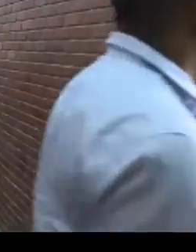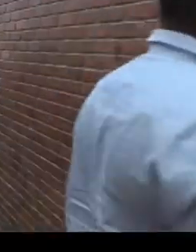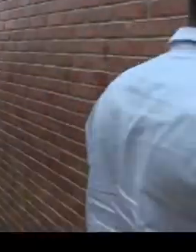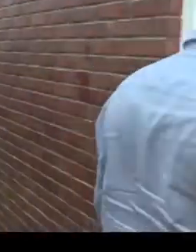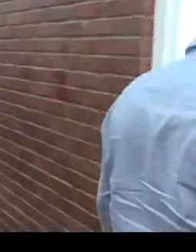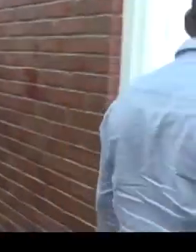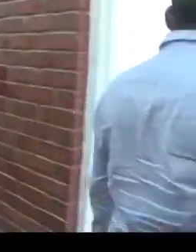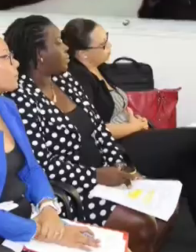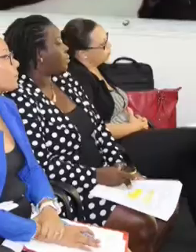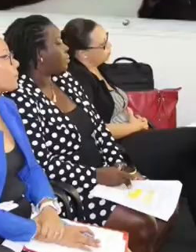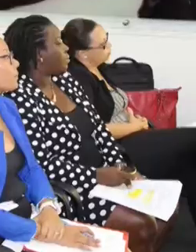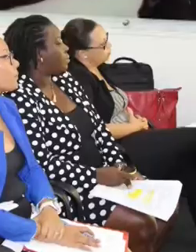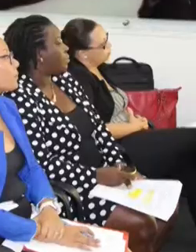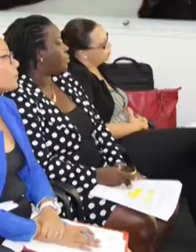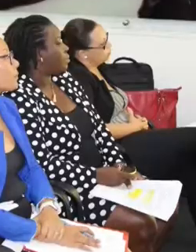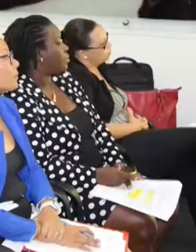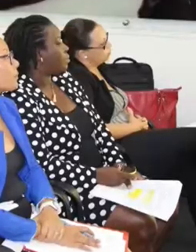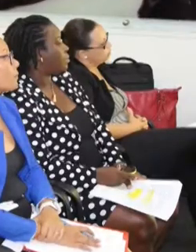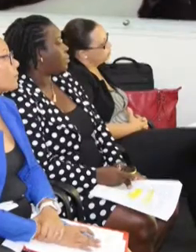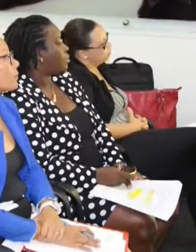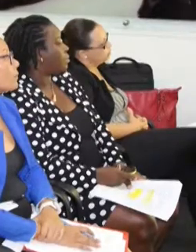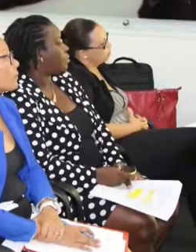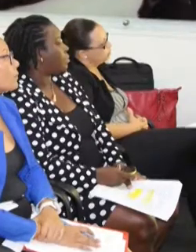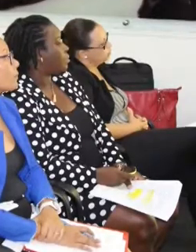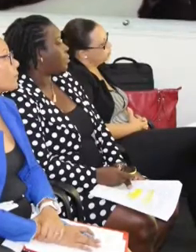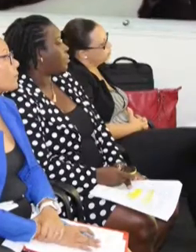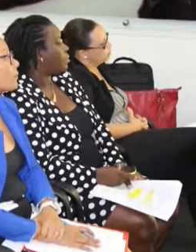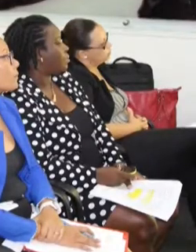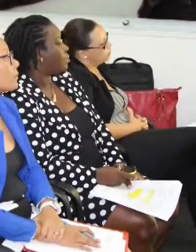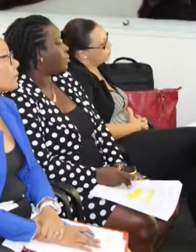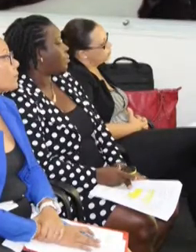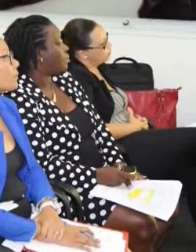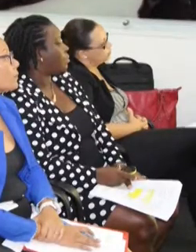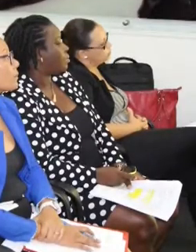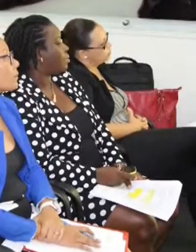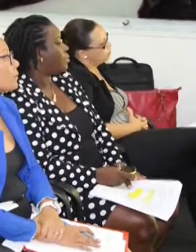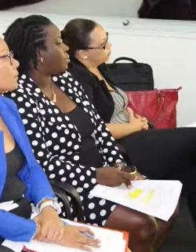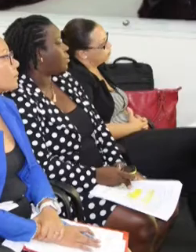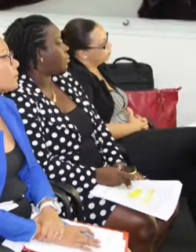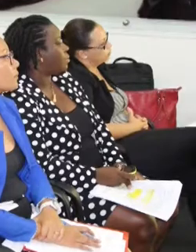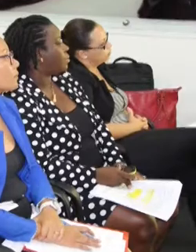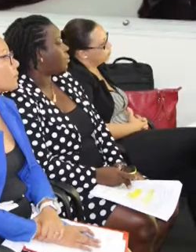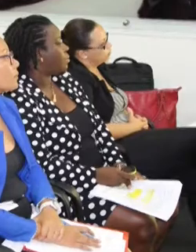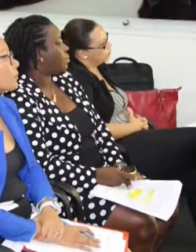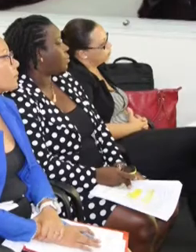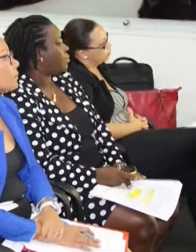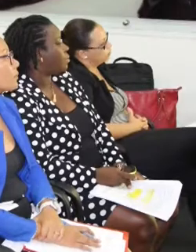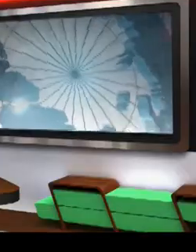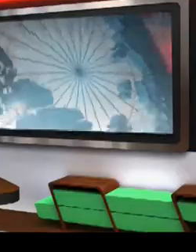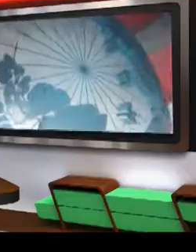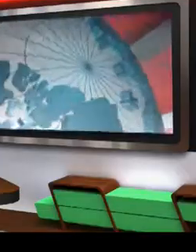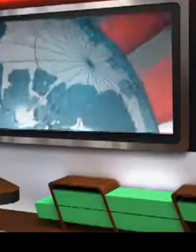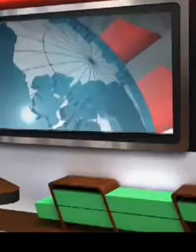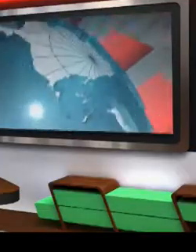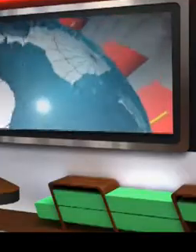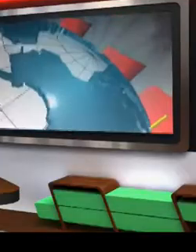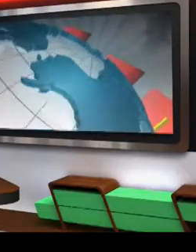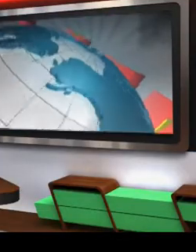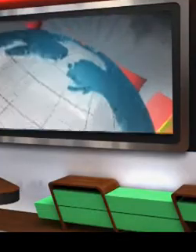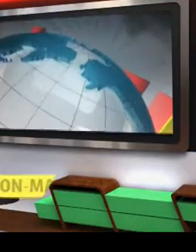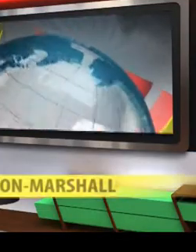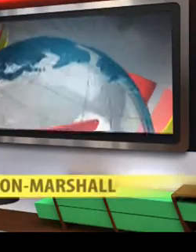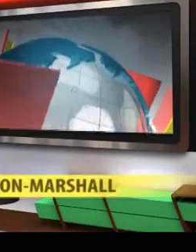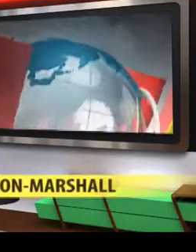opened and Ministry of Home Affairs holds dialogue on gender data. I'm Dakota